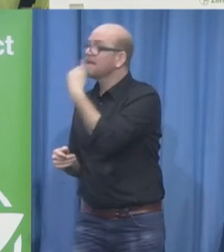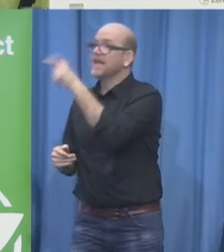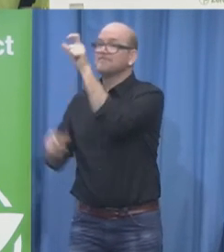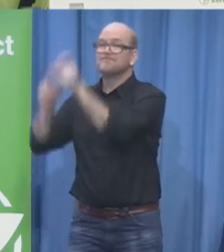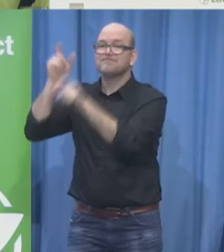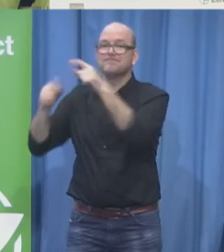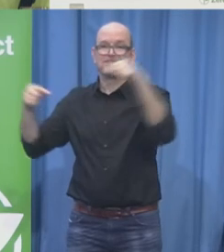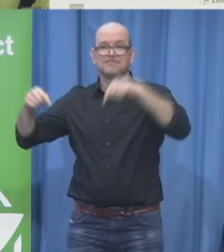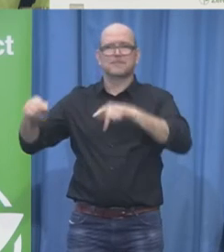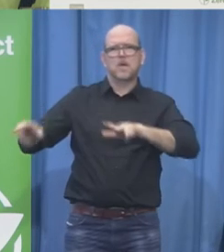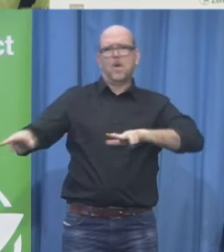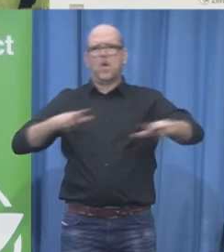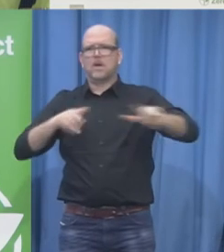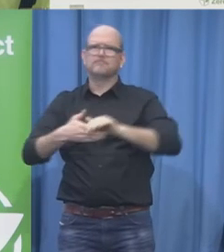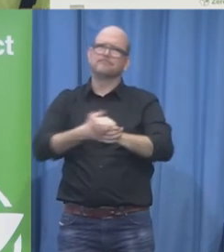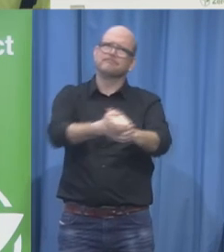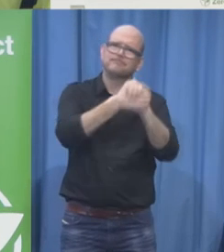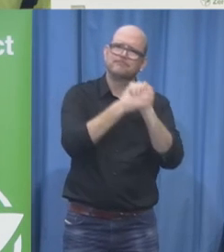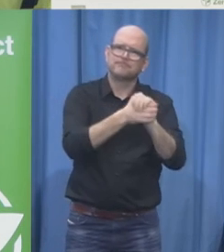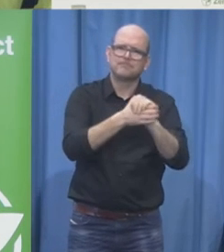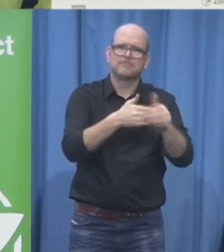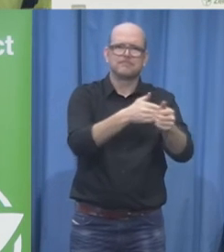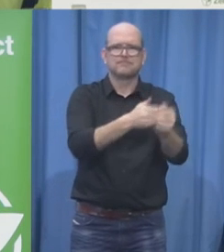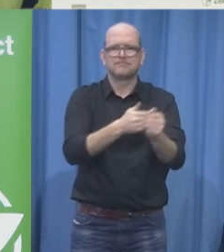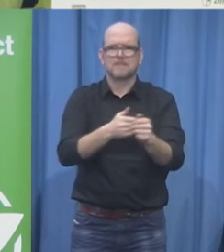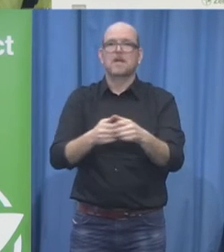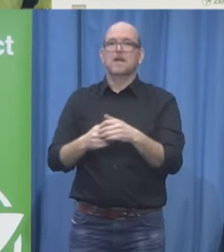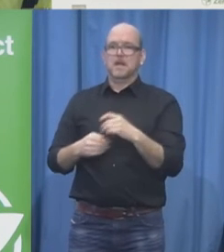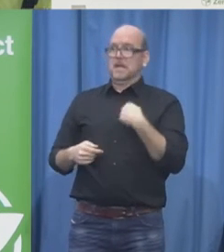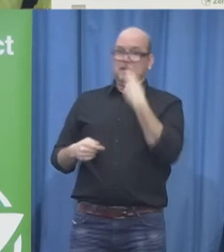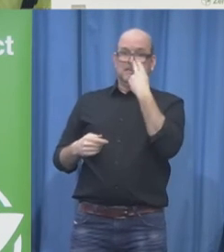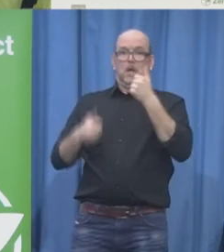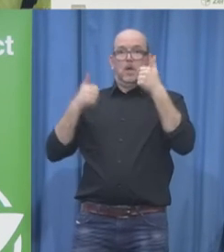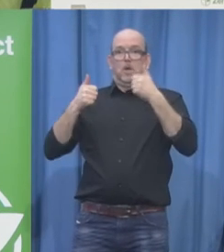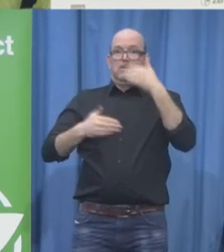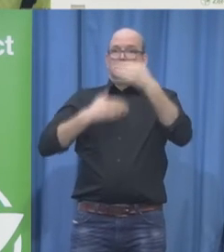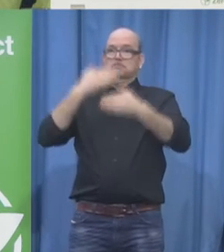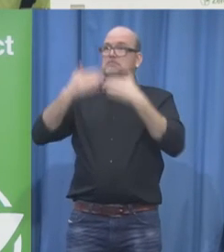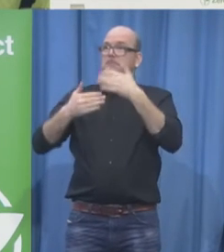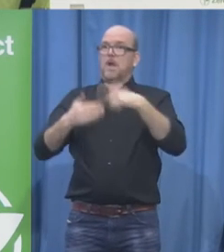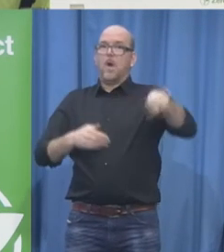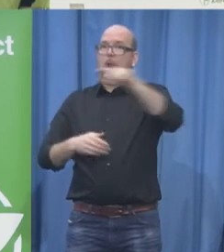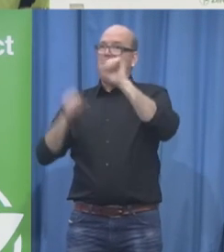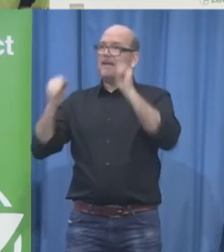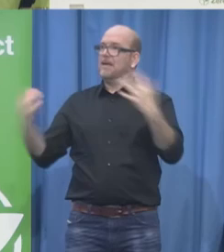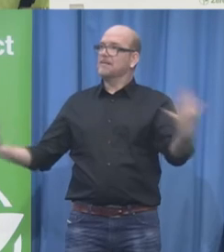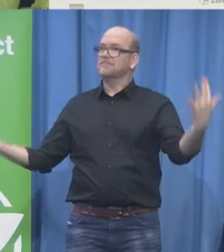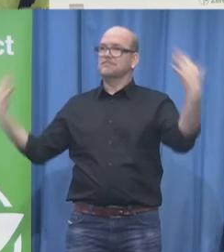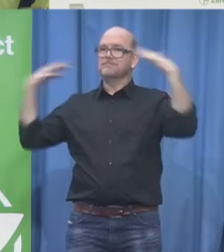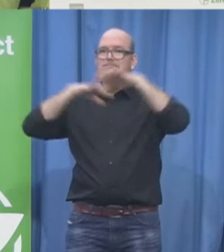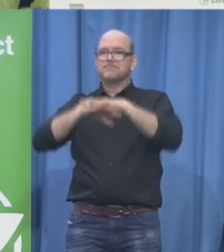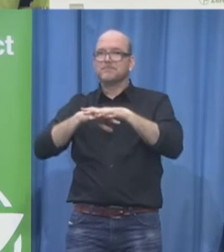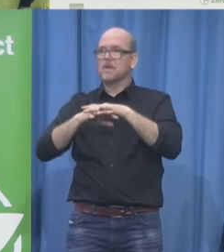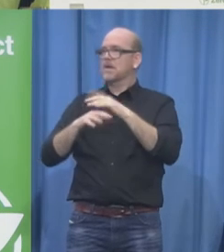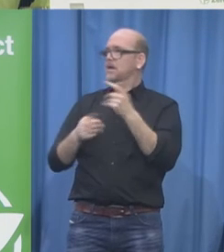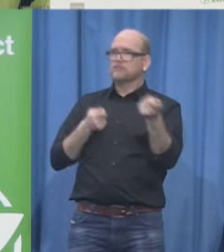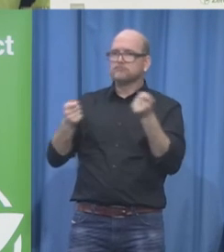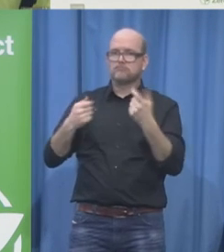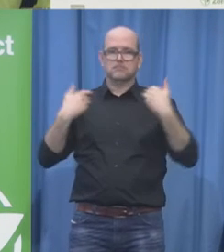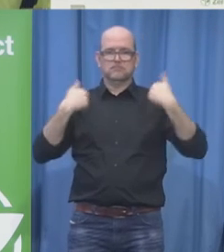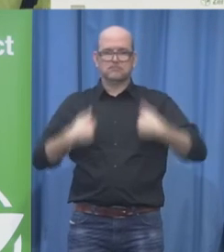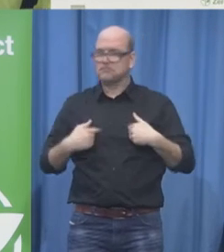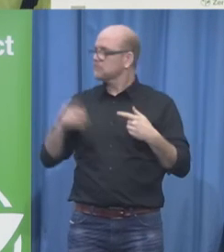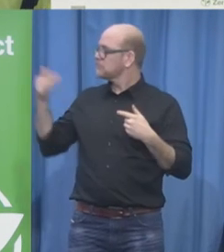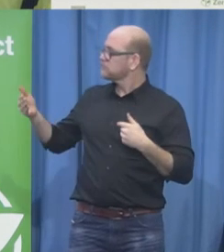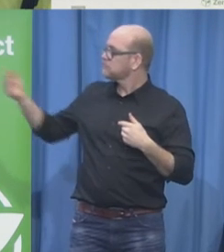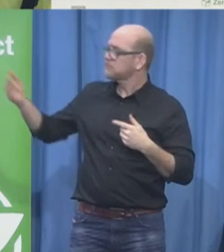together here to find ways for fulfilling the promises and goals of the UN convention on the rights